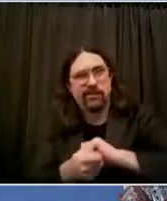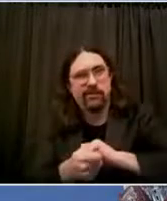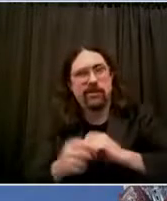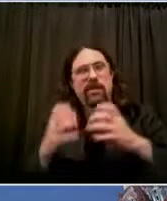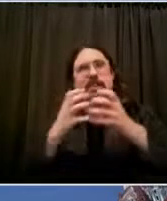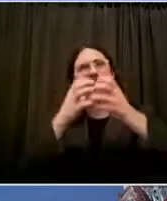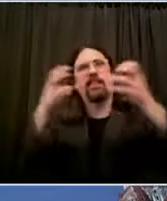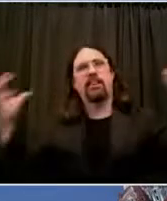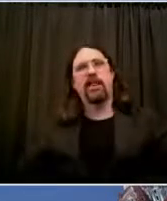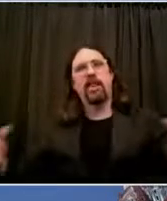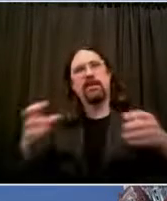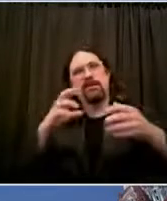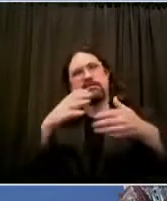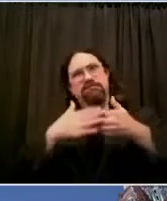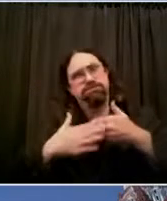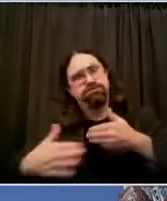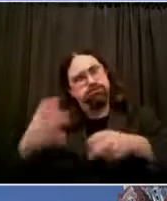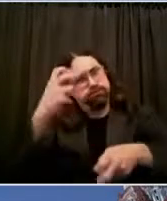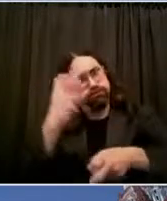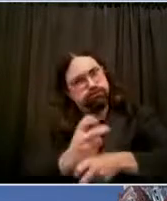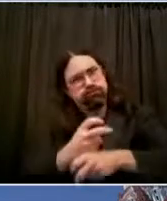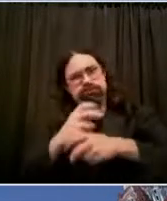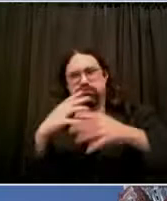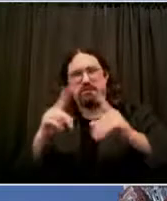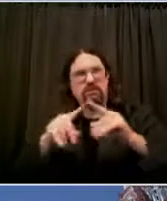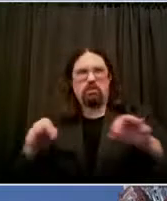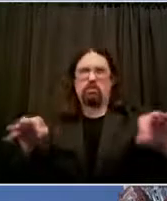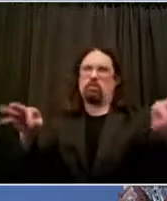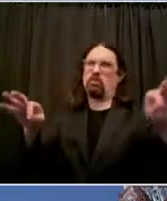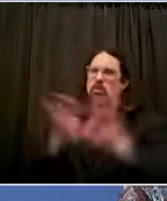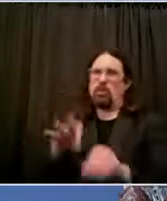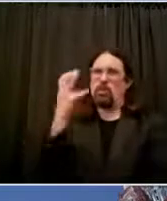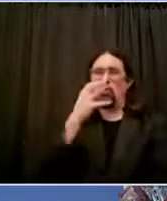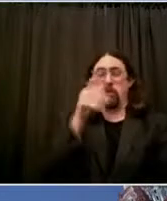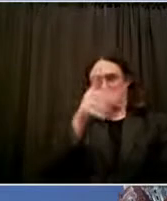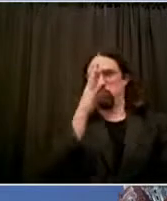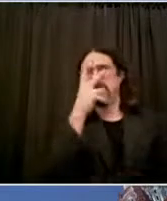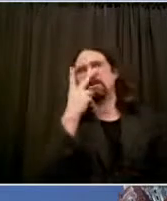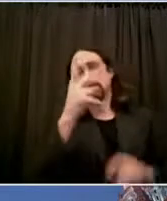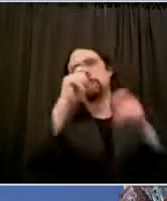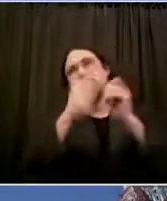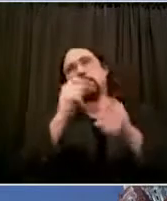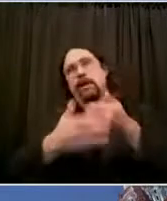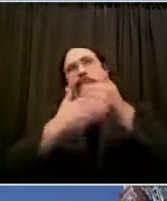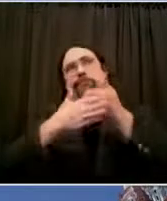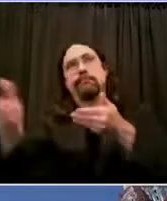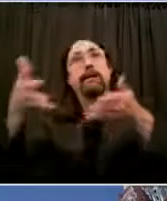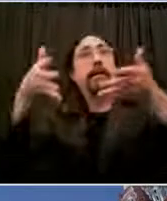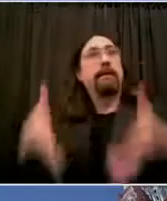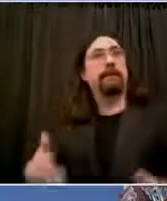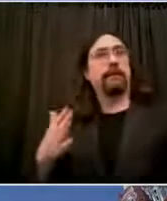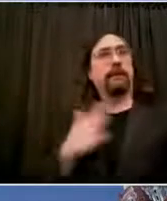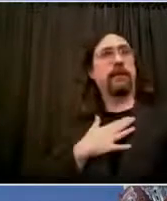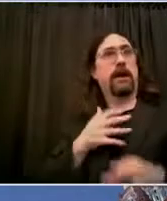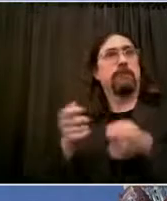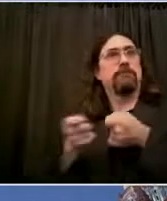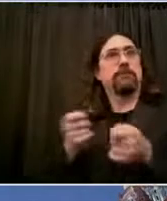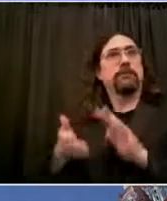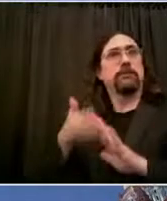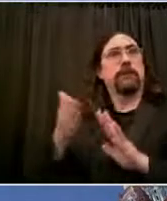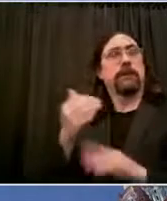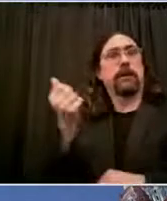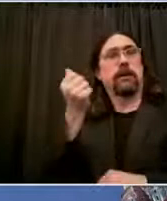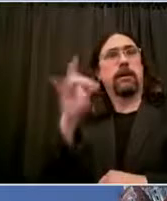a chokehold ban for the NYPD, a bill that will affirm every individual's right to